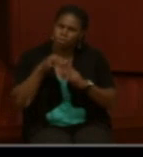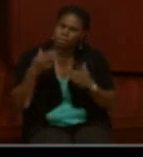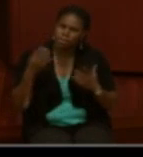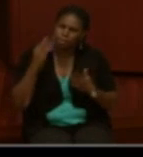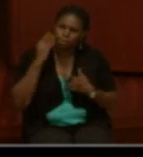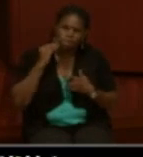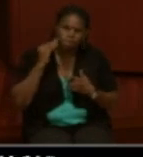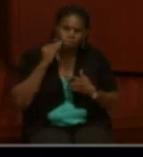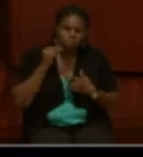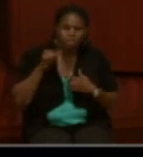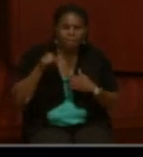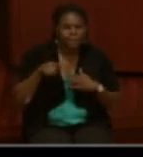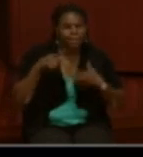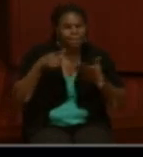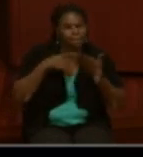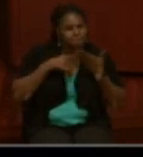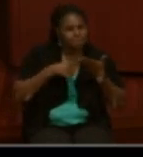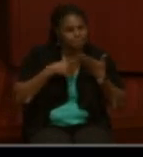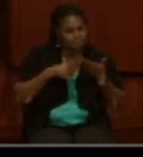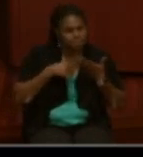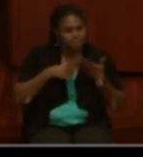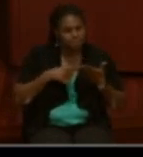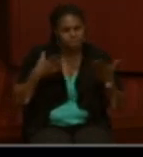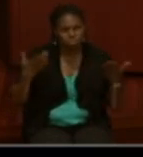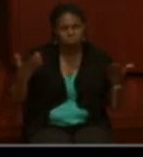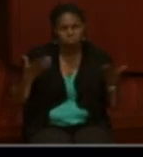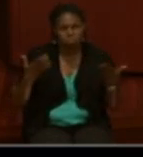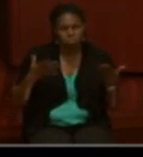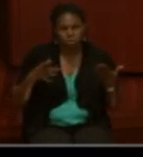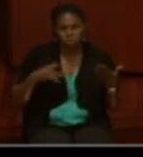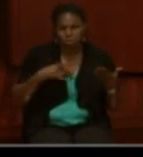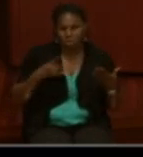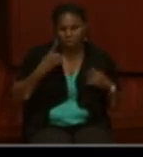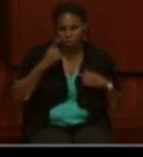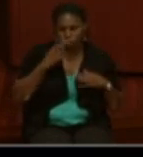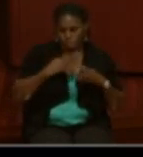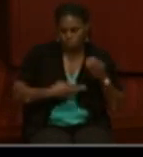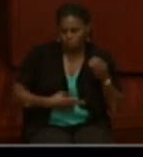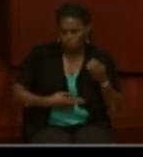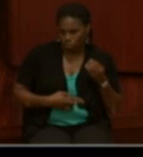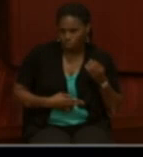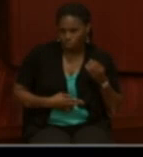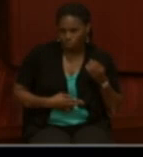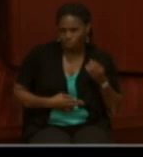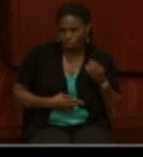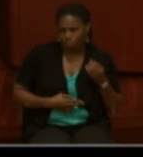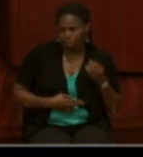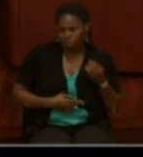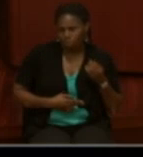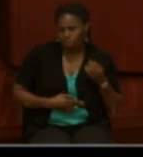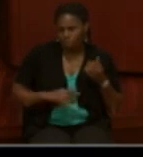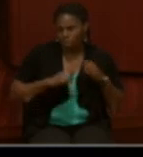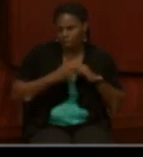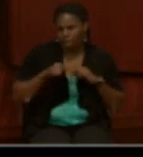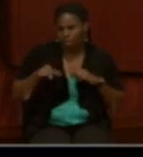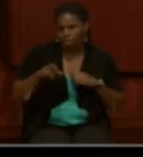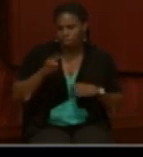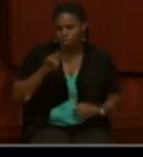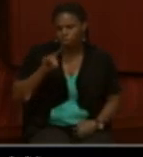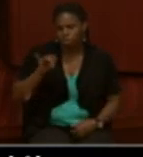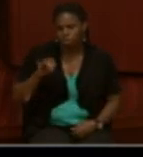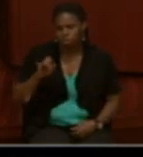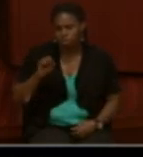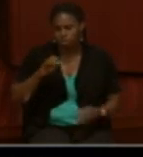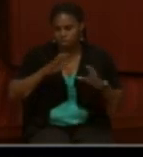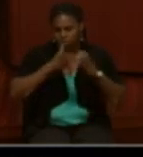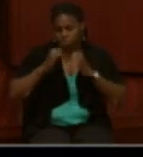into the uniqueness of what it was like for both the officers and enlisted men and how these units were different than the rest